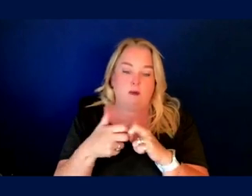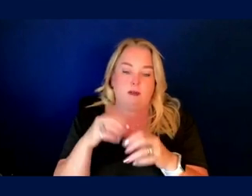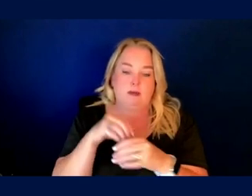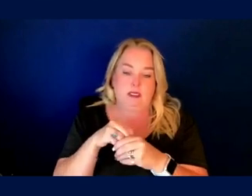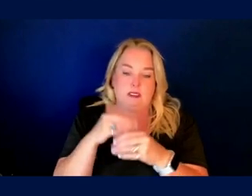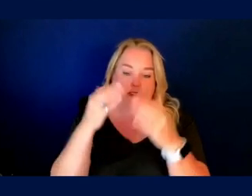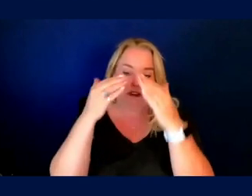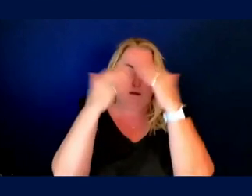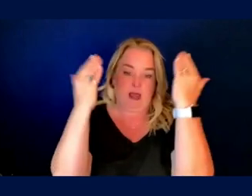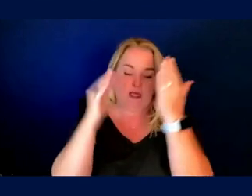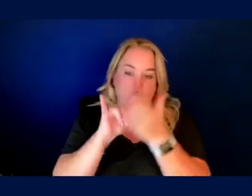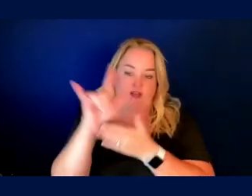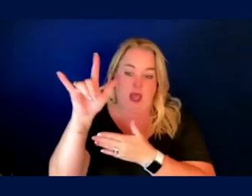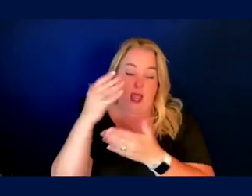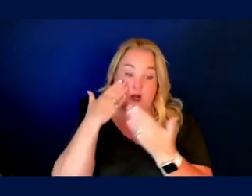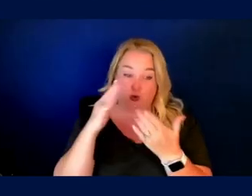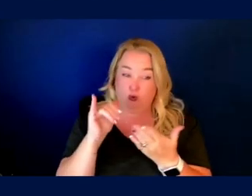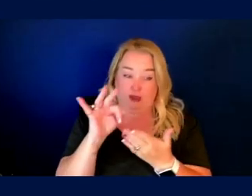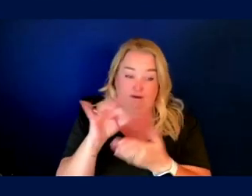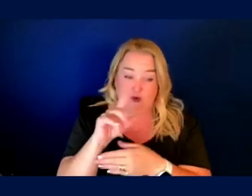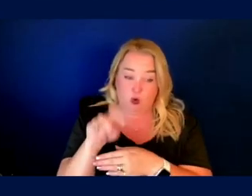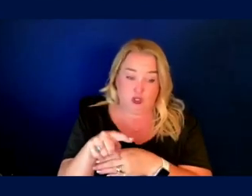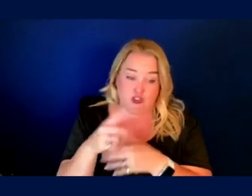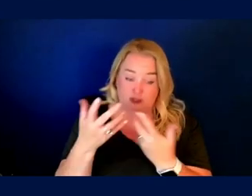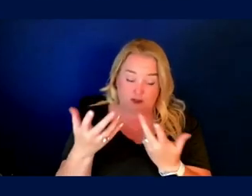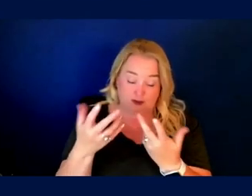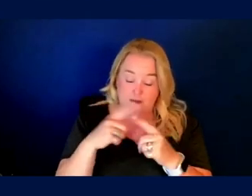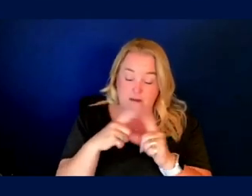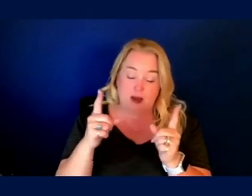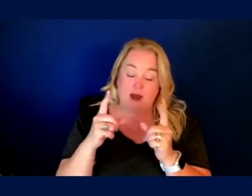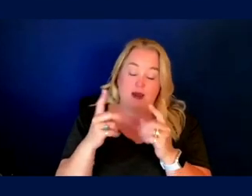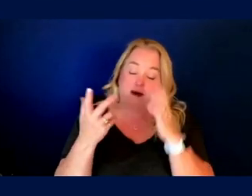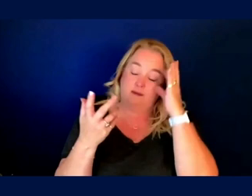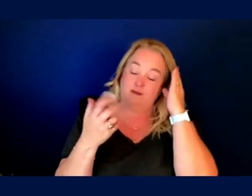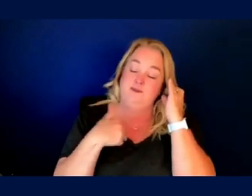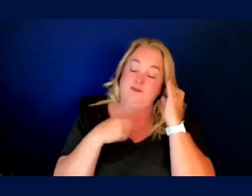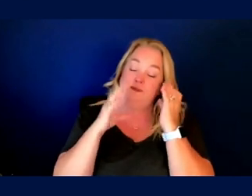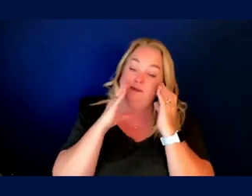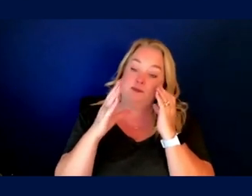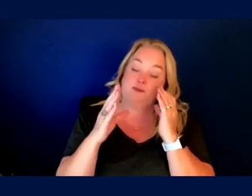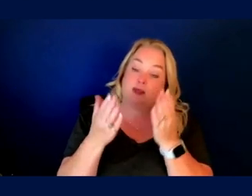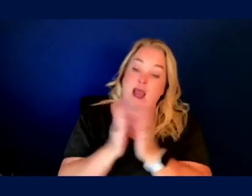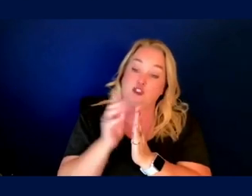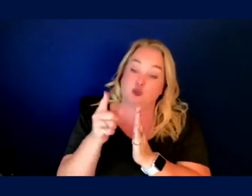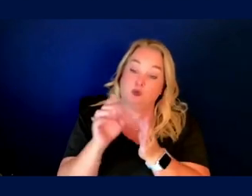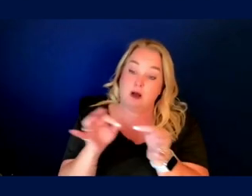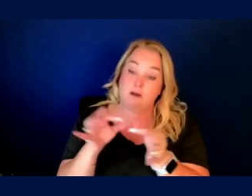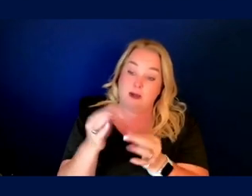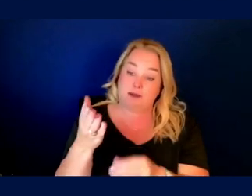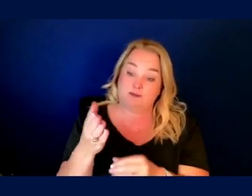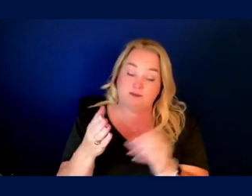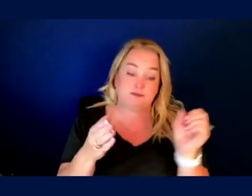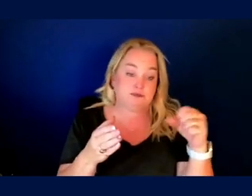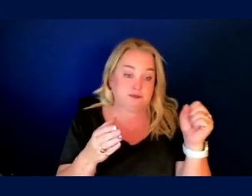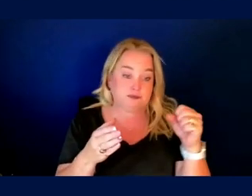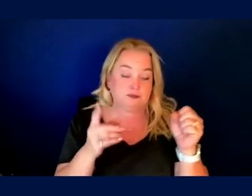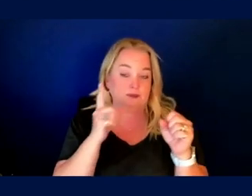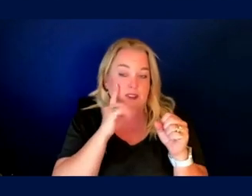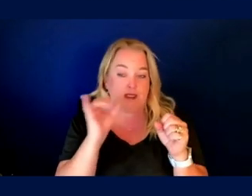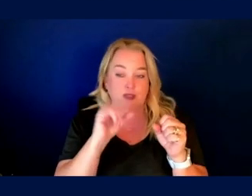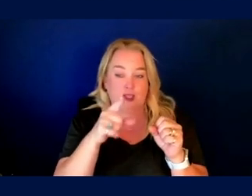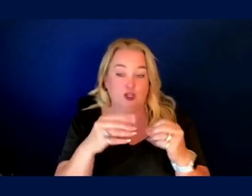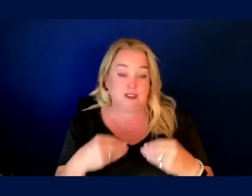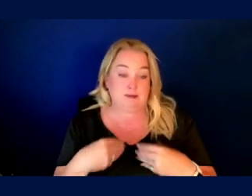Now, I don't know if there's a question in there somewhere or what I just said, but, but I'll invite you to comment on that. Yeah, for sure. It sounds like you're